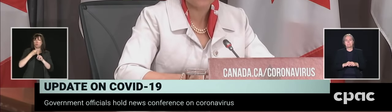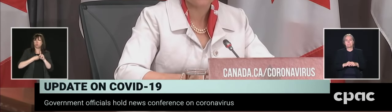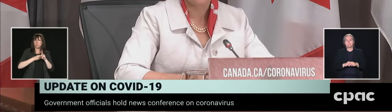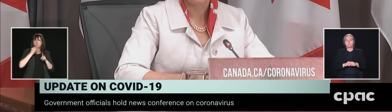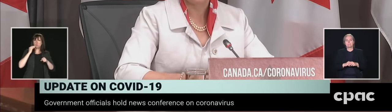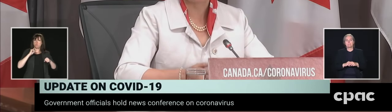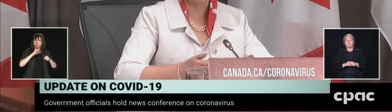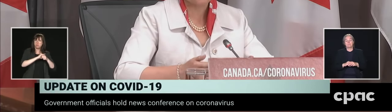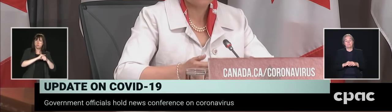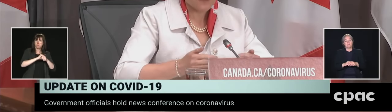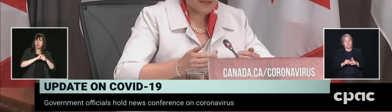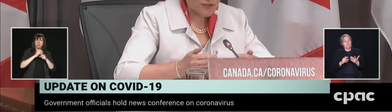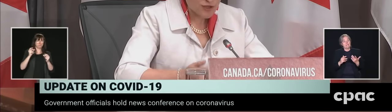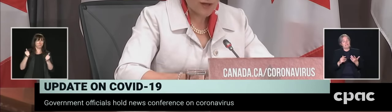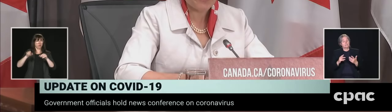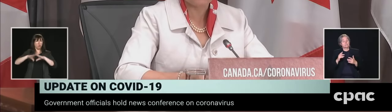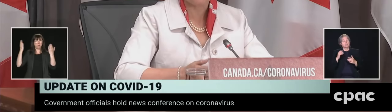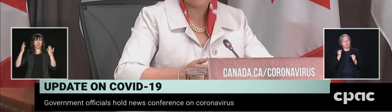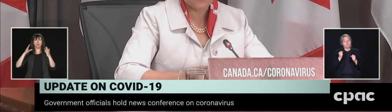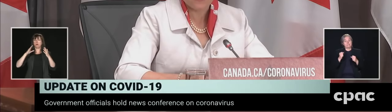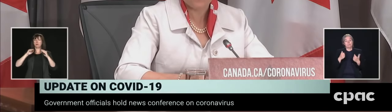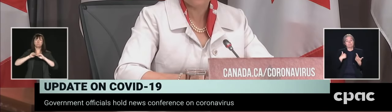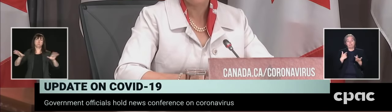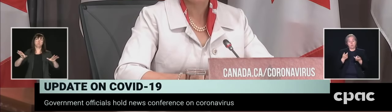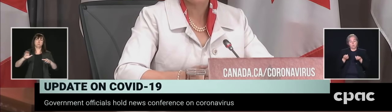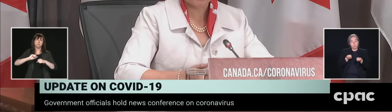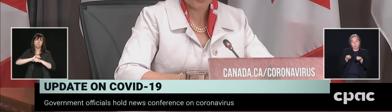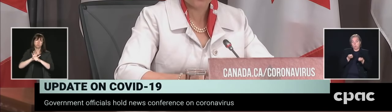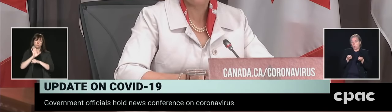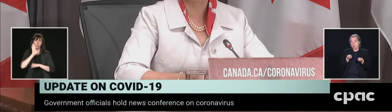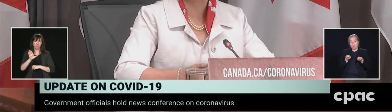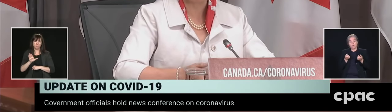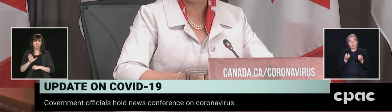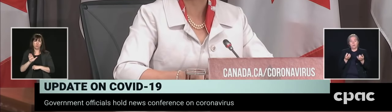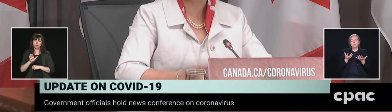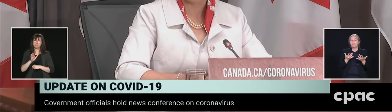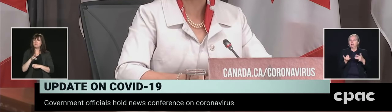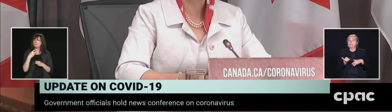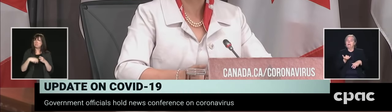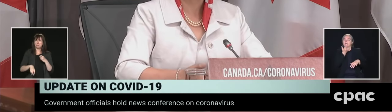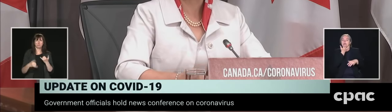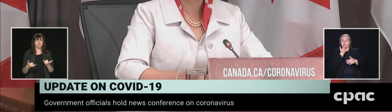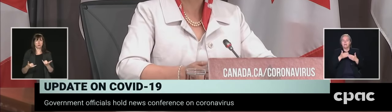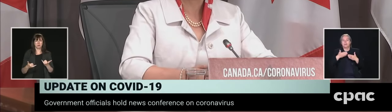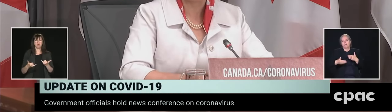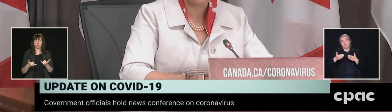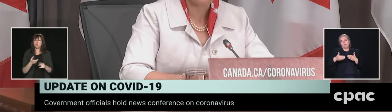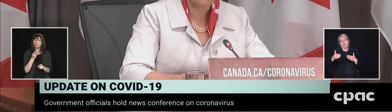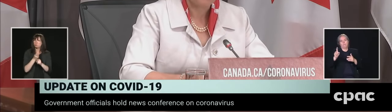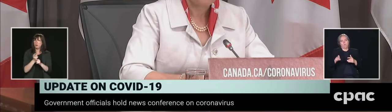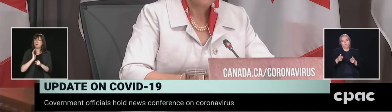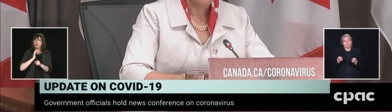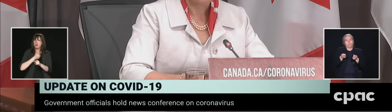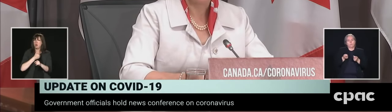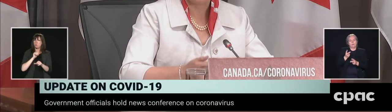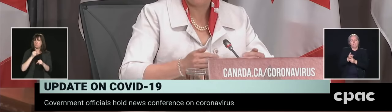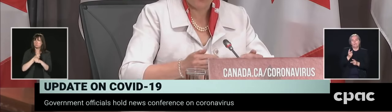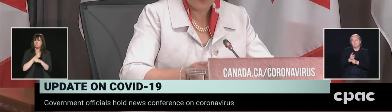to get here, and the job numbers today show what a big sacrifice we have been making.